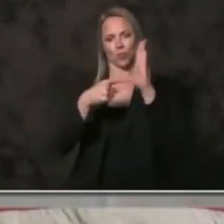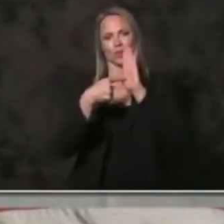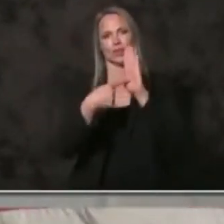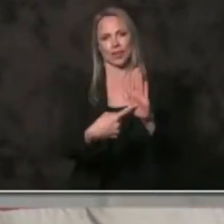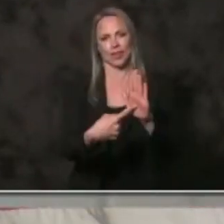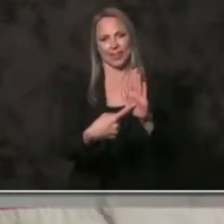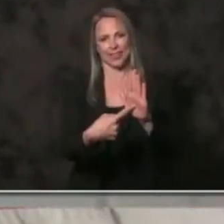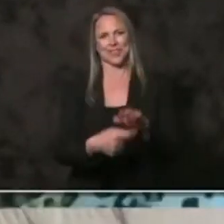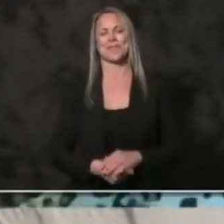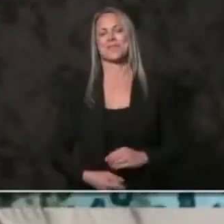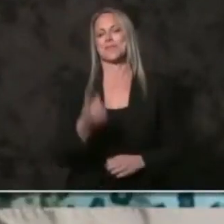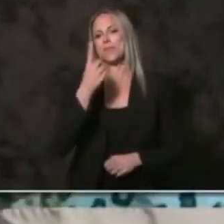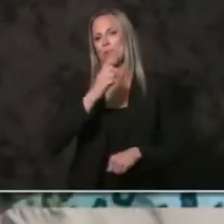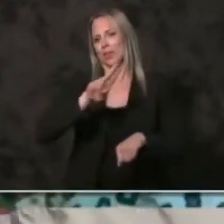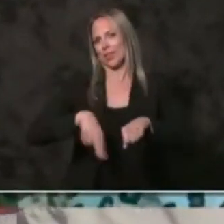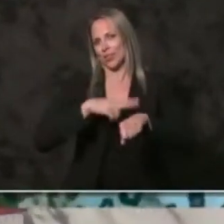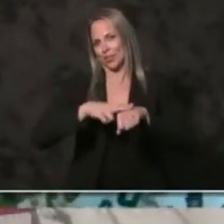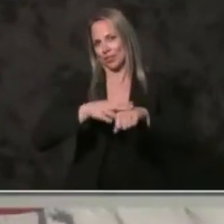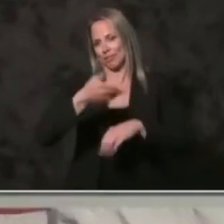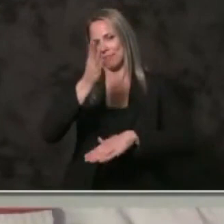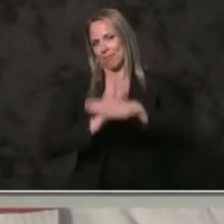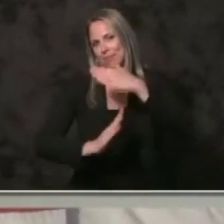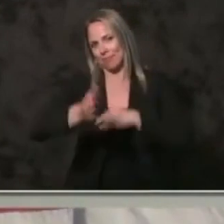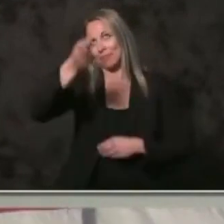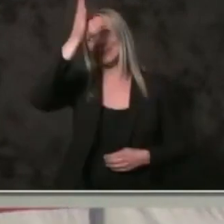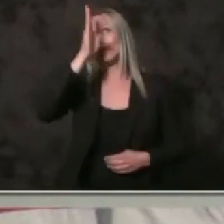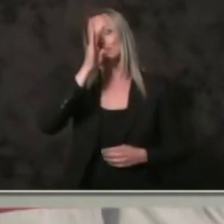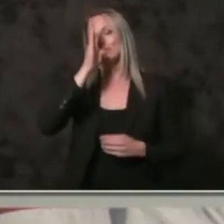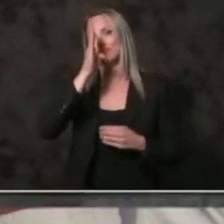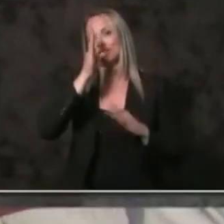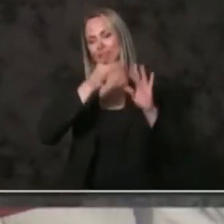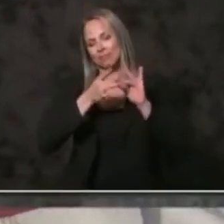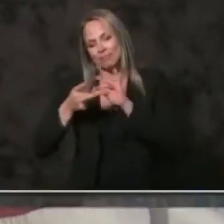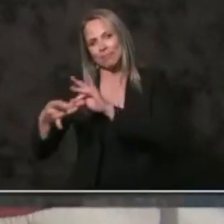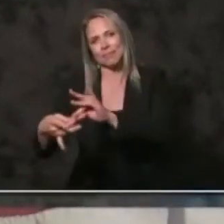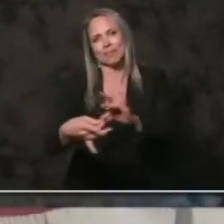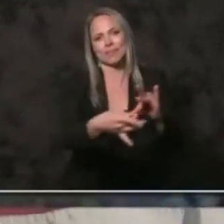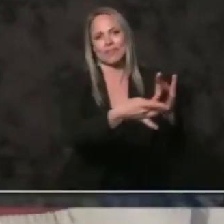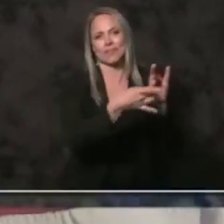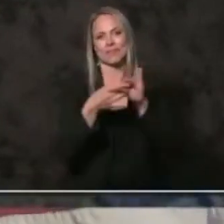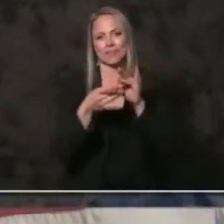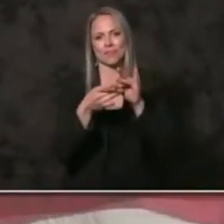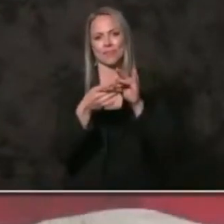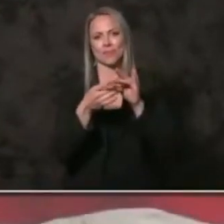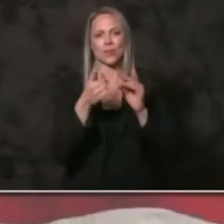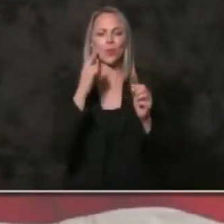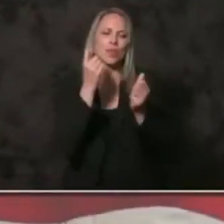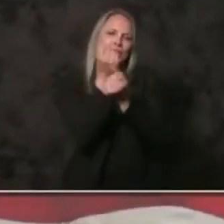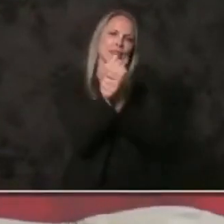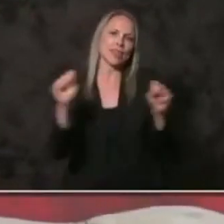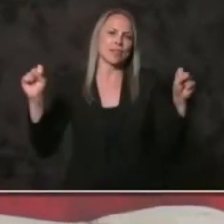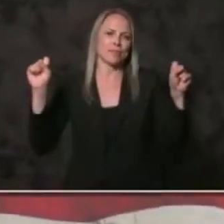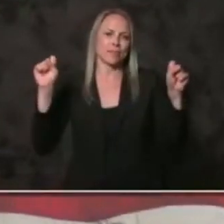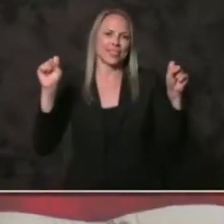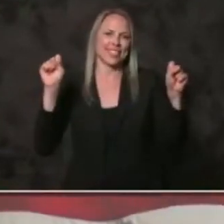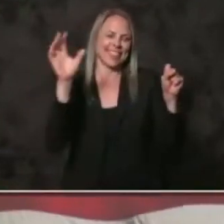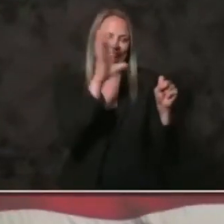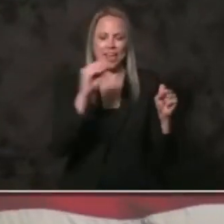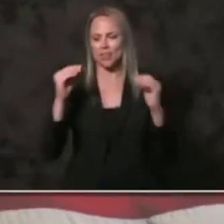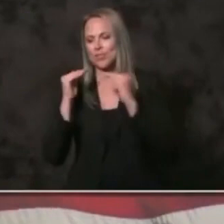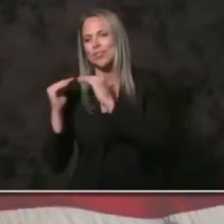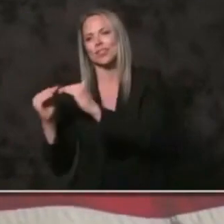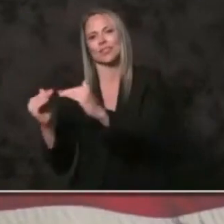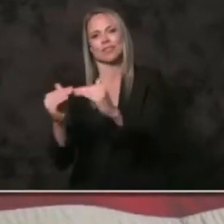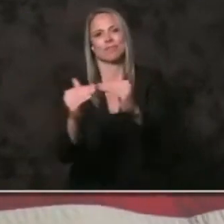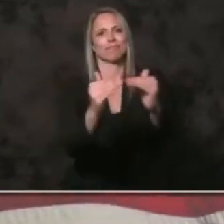I pledge allegiance one nation under God and the visible with liberty and